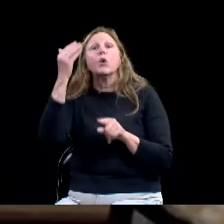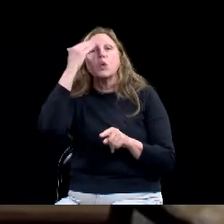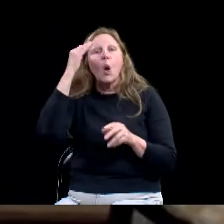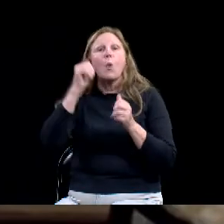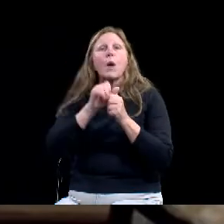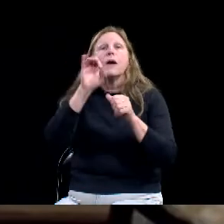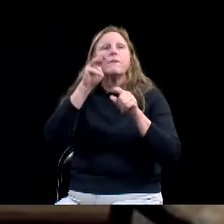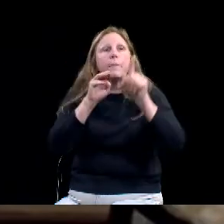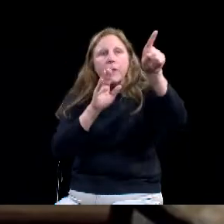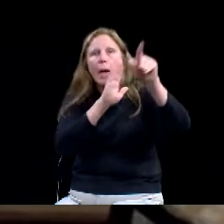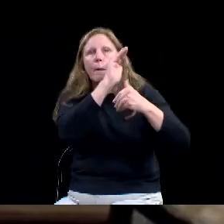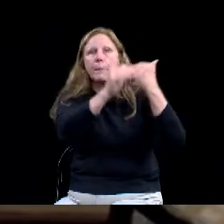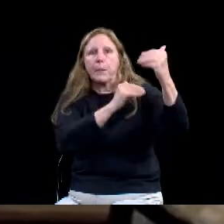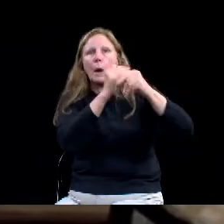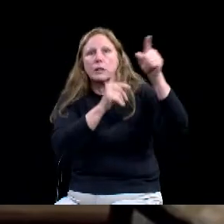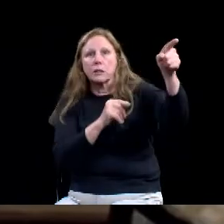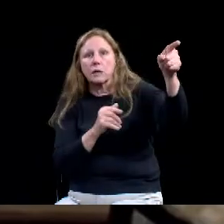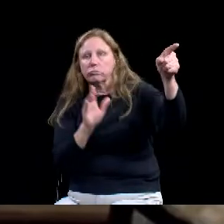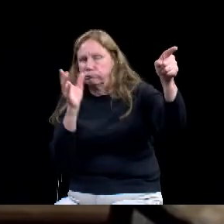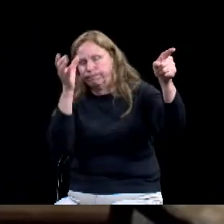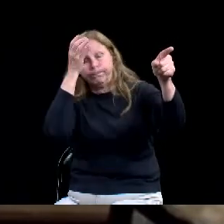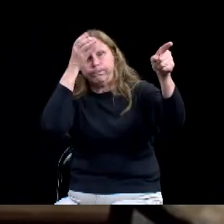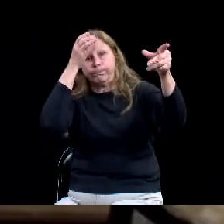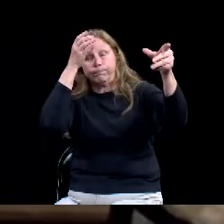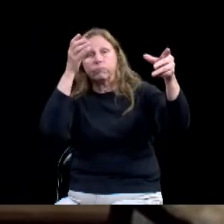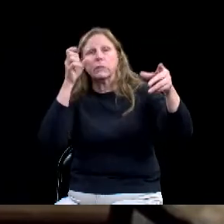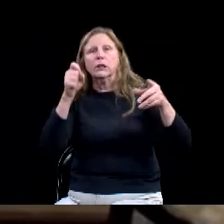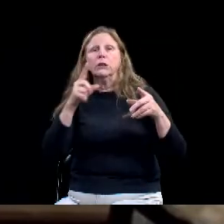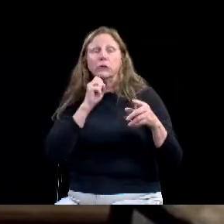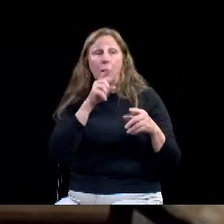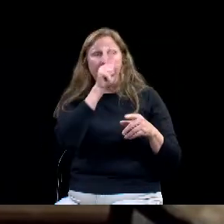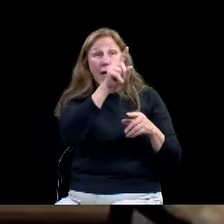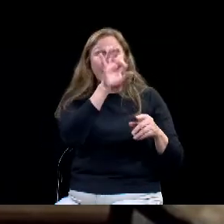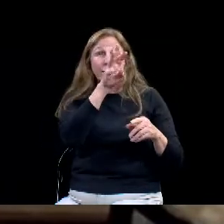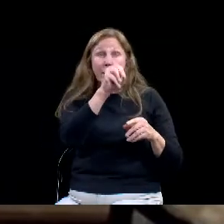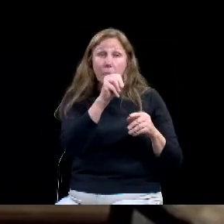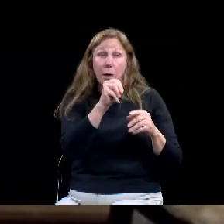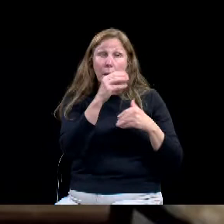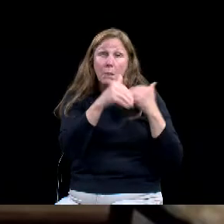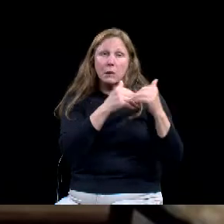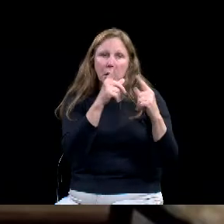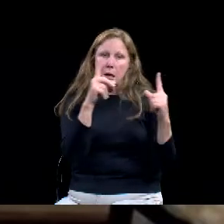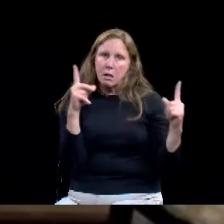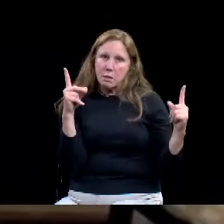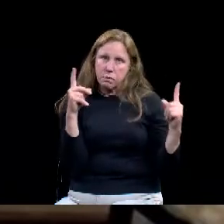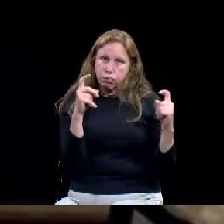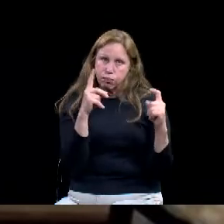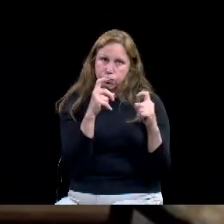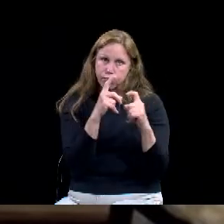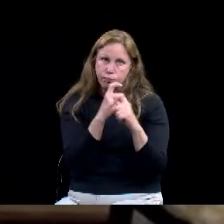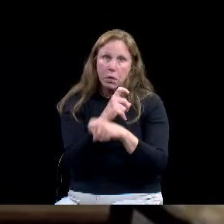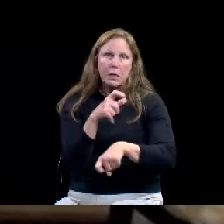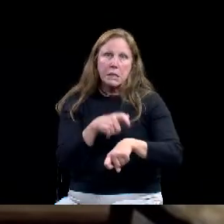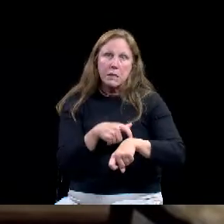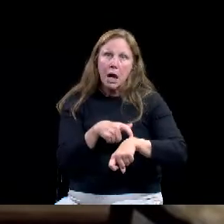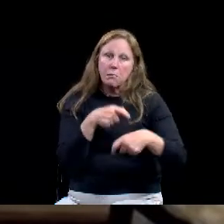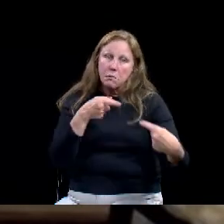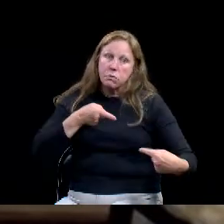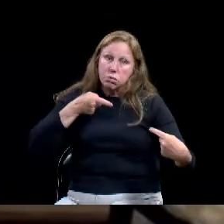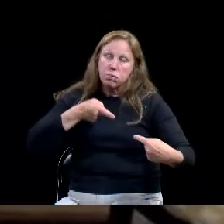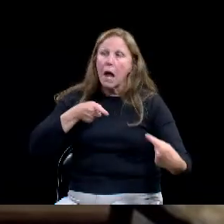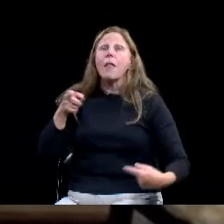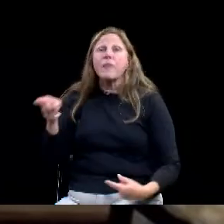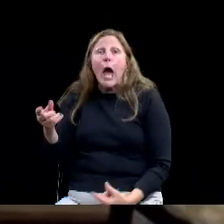of their familiarity with that process, they may help us identify expenses that, that we might not have submitted otherwise because